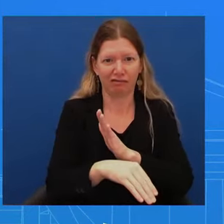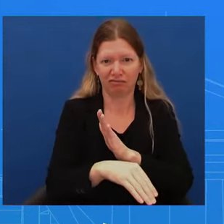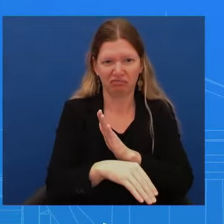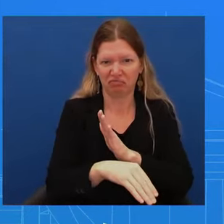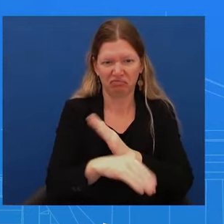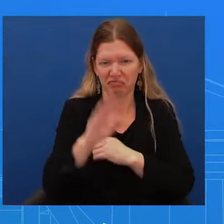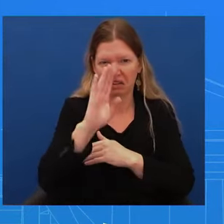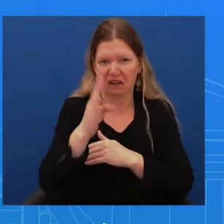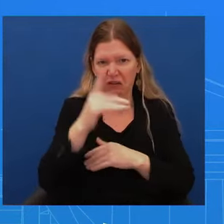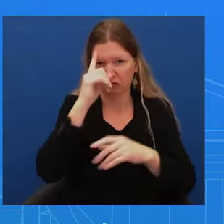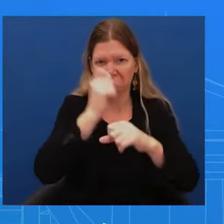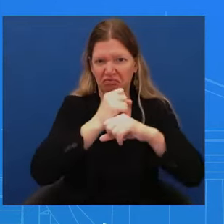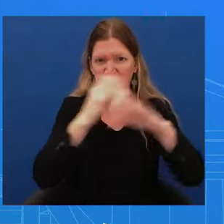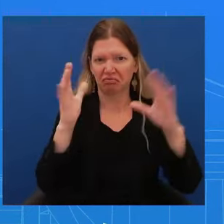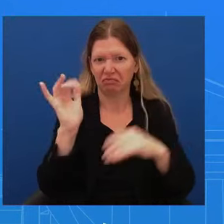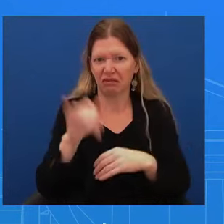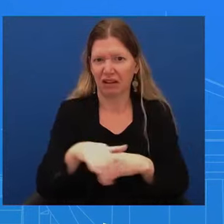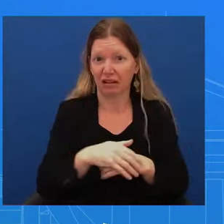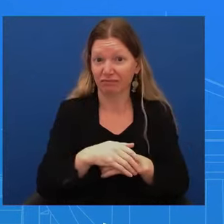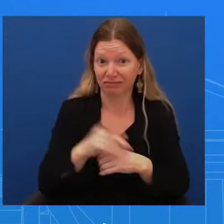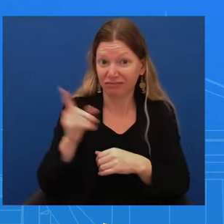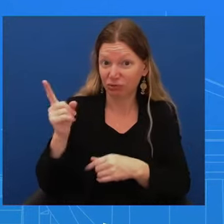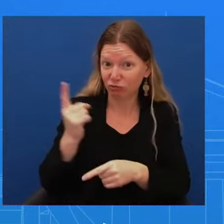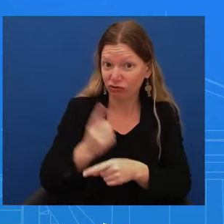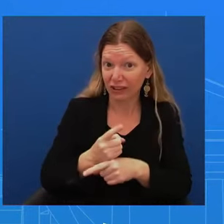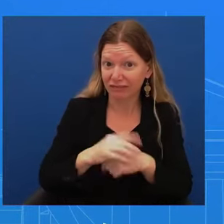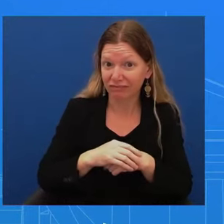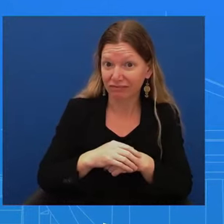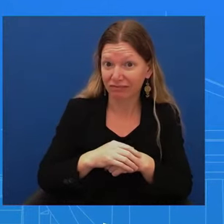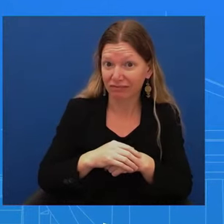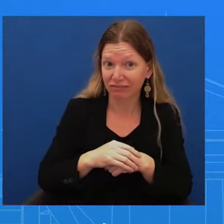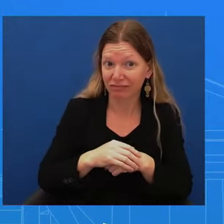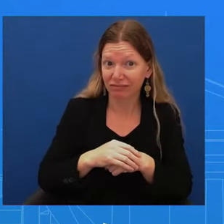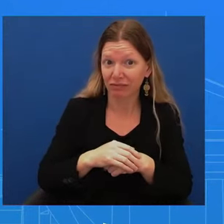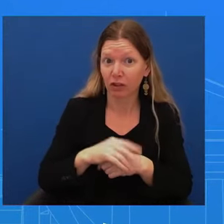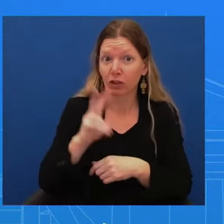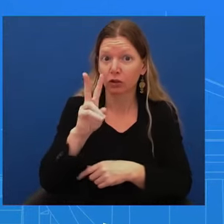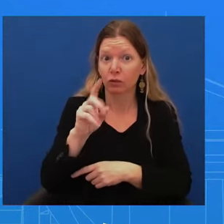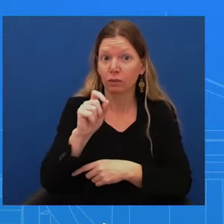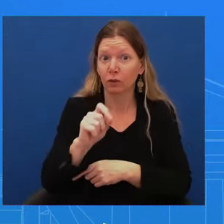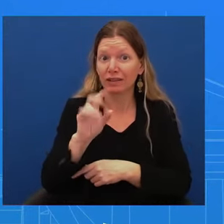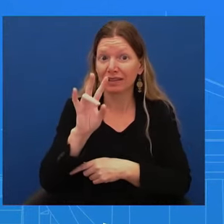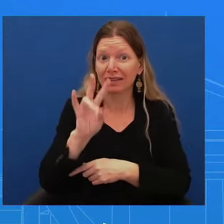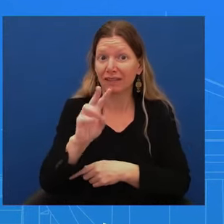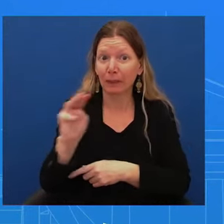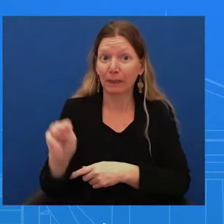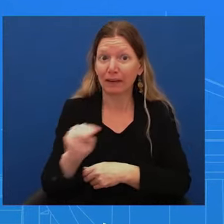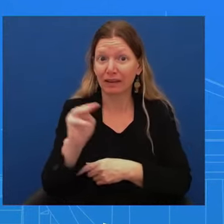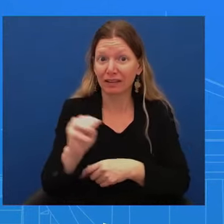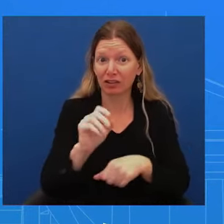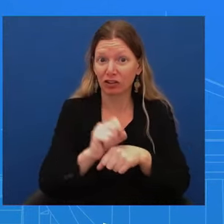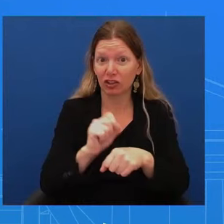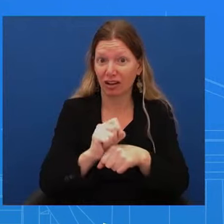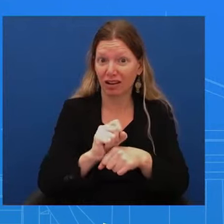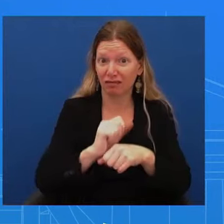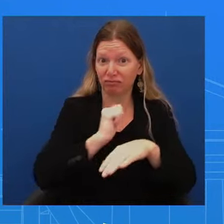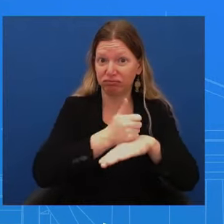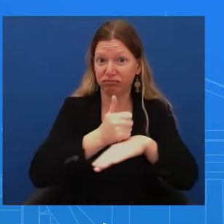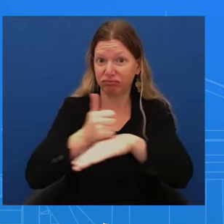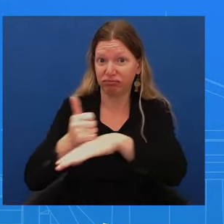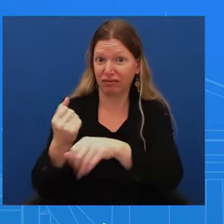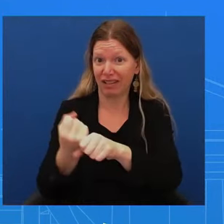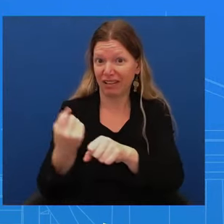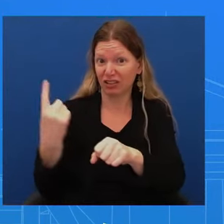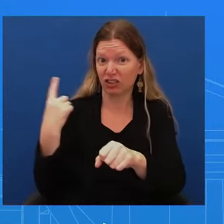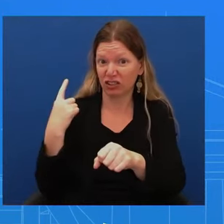.7 million jobs created last year more than any year under the previous administration. Unemployment below 4% for 23 months in